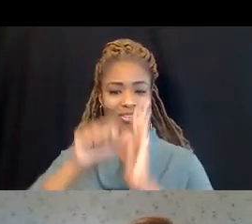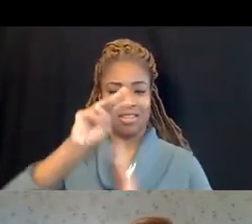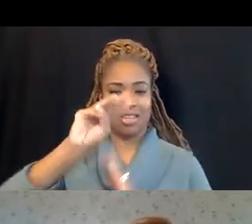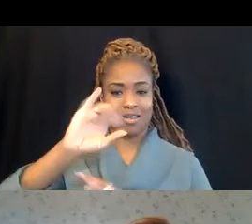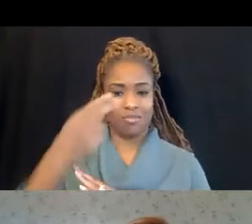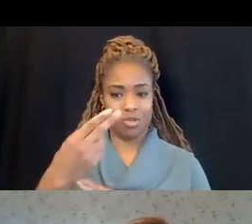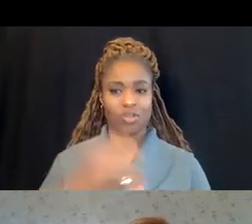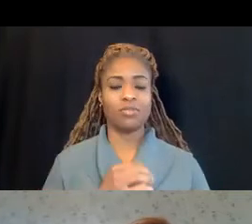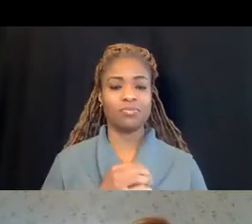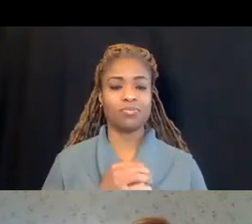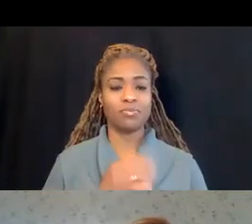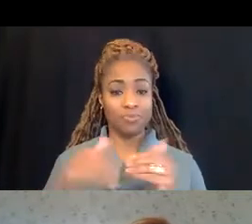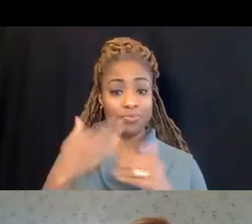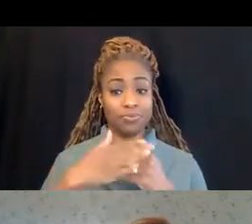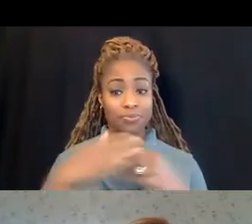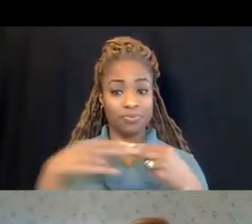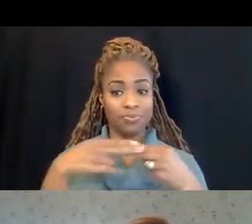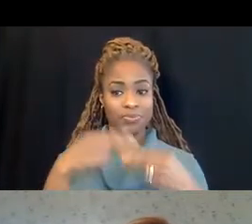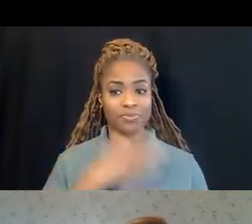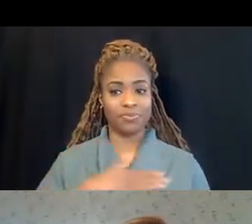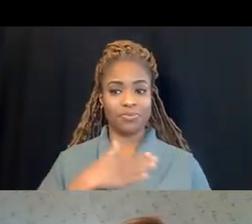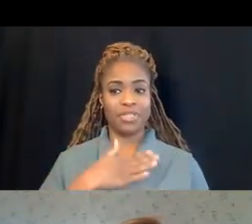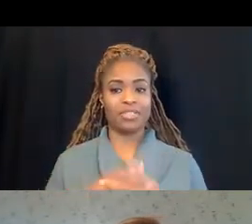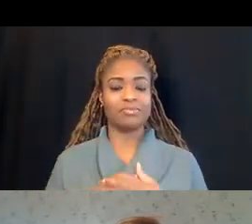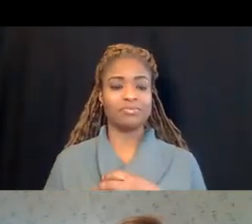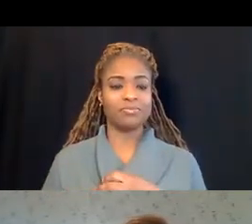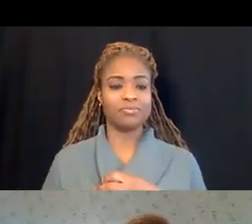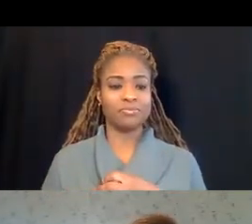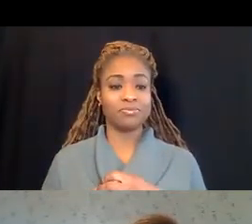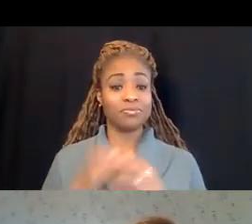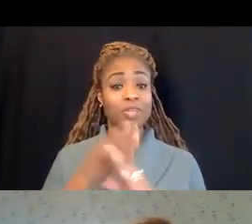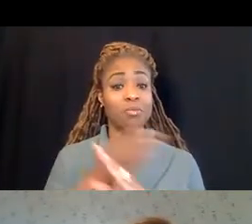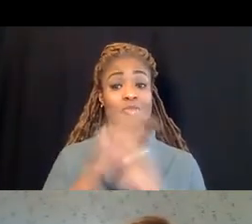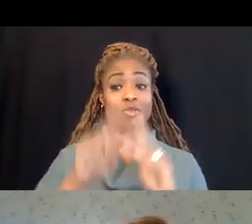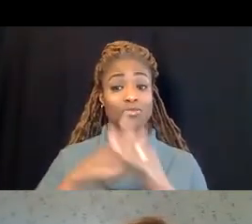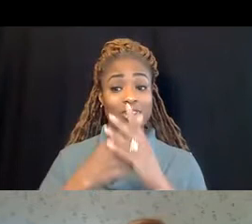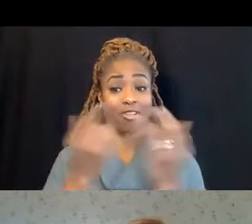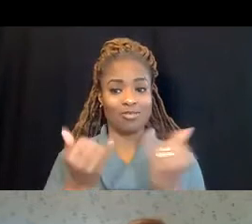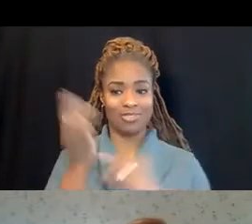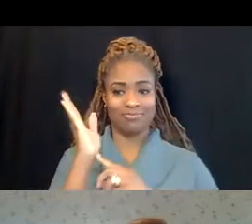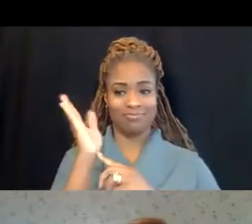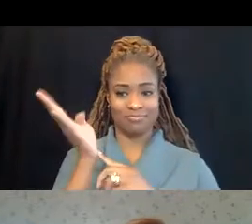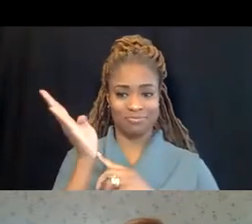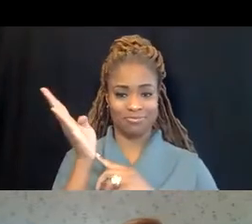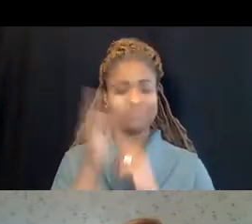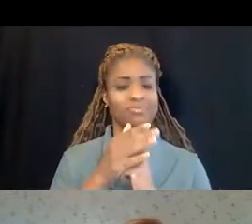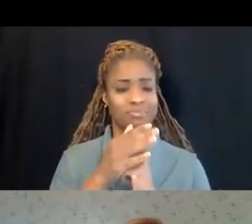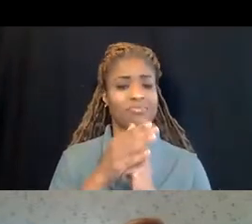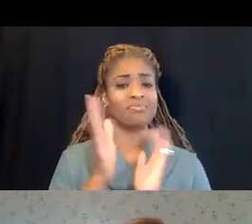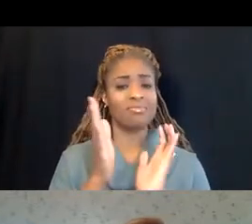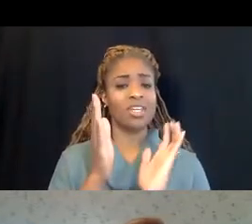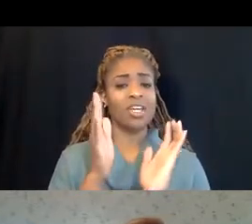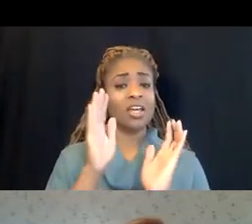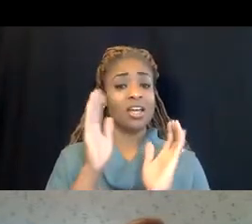Next slide please. Before we begin today's presentation, please know that the